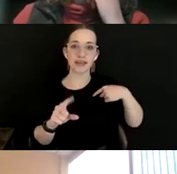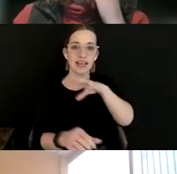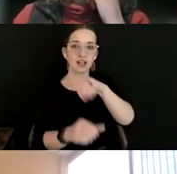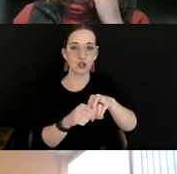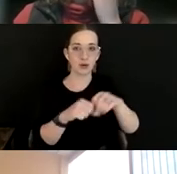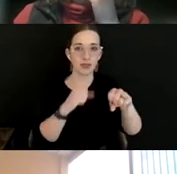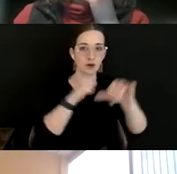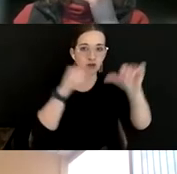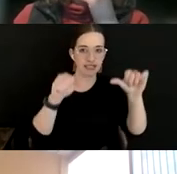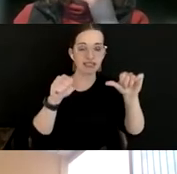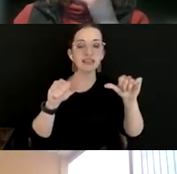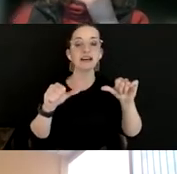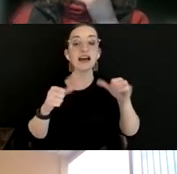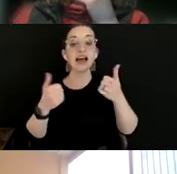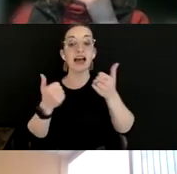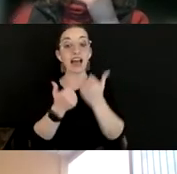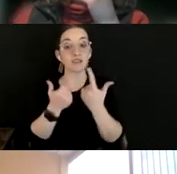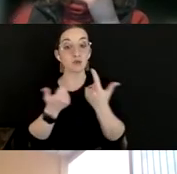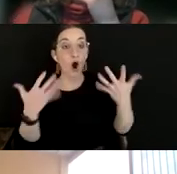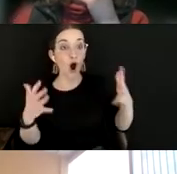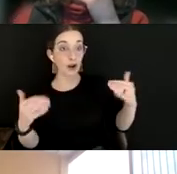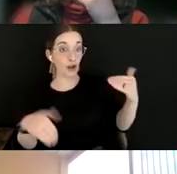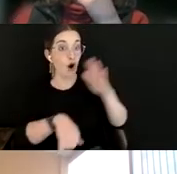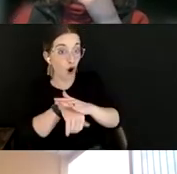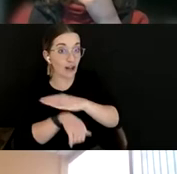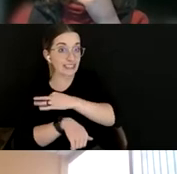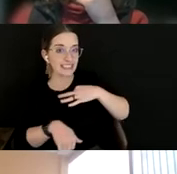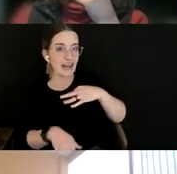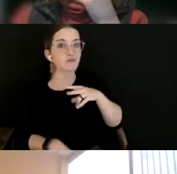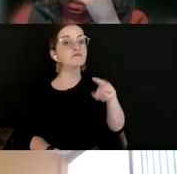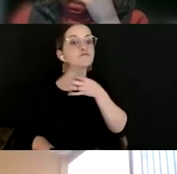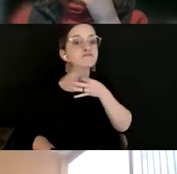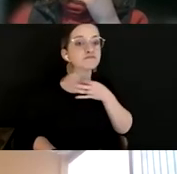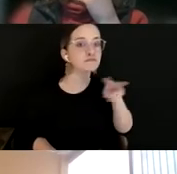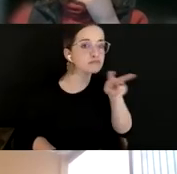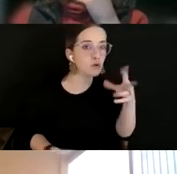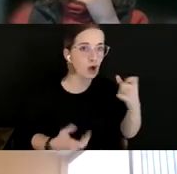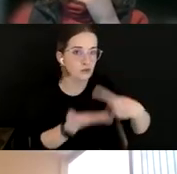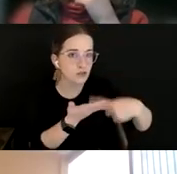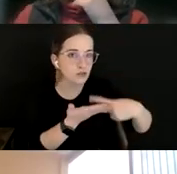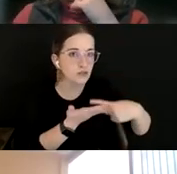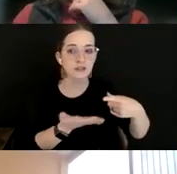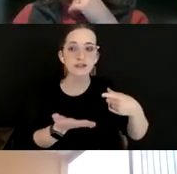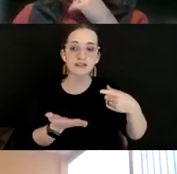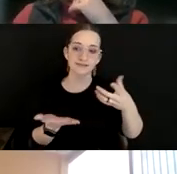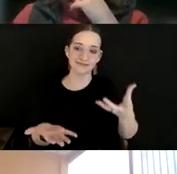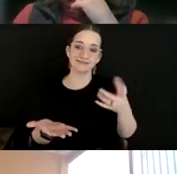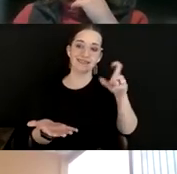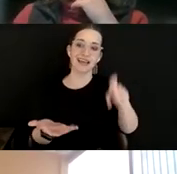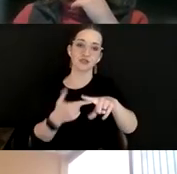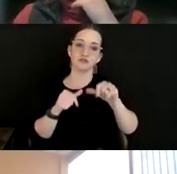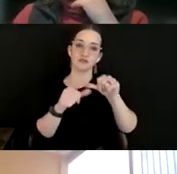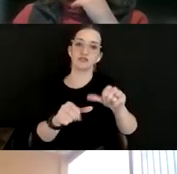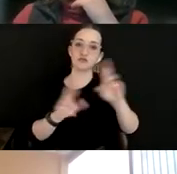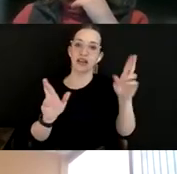great, where do I, where's mine? I want to see where everyone is. So I had to get ready for that conversation pretty quickly. We did a